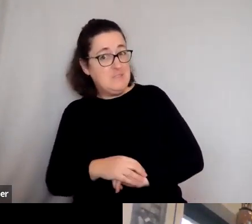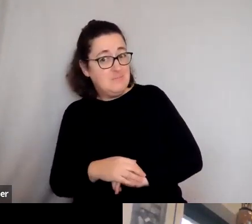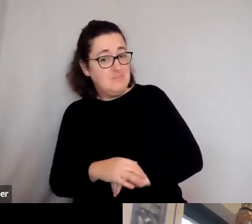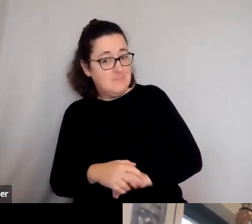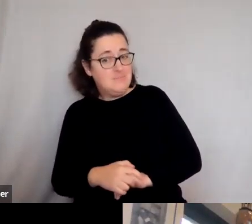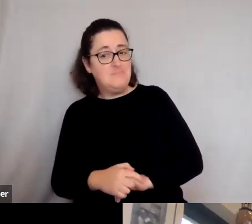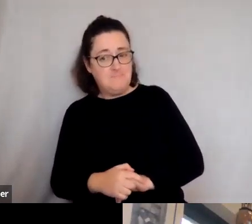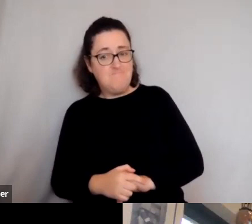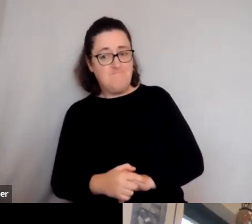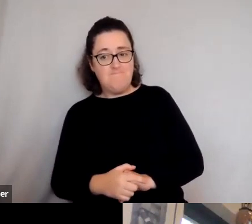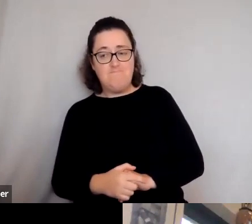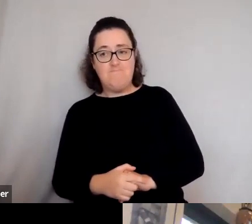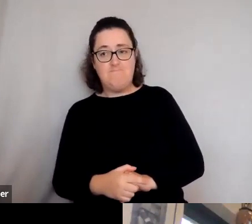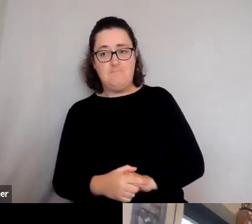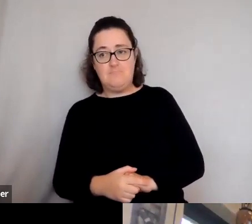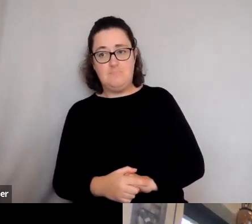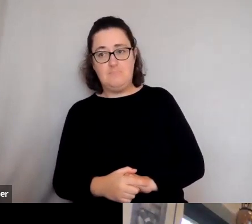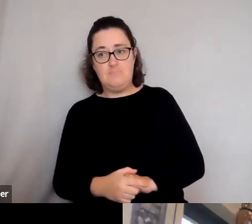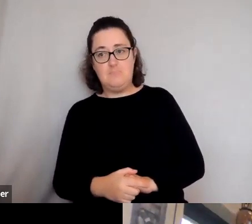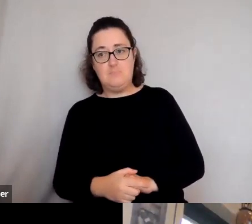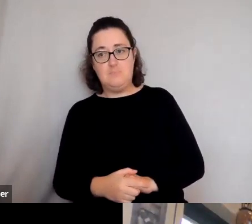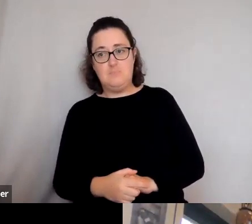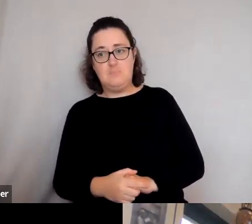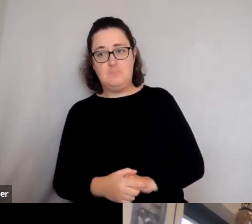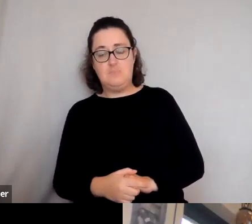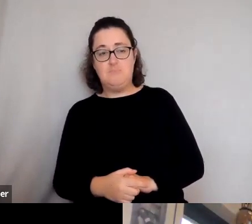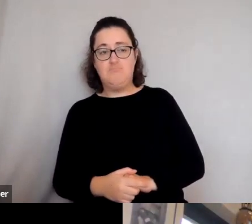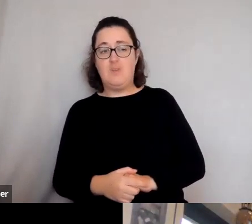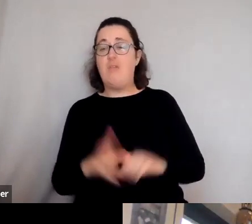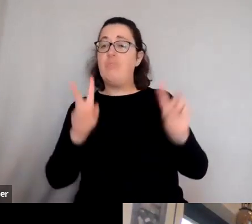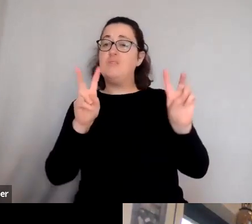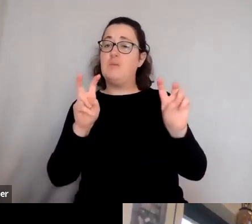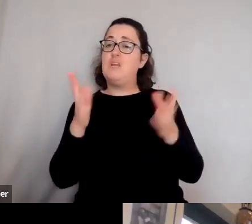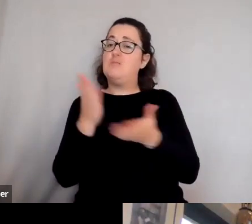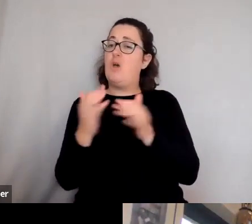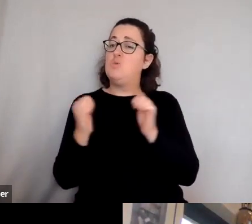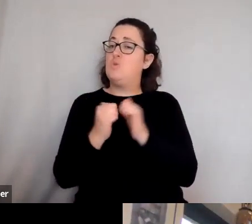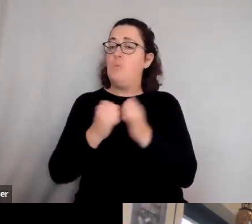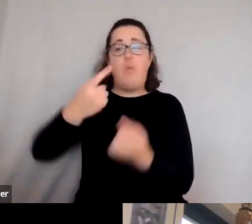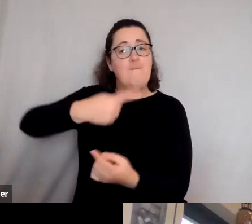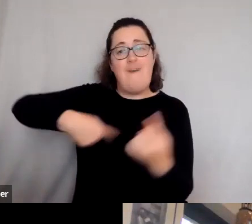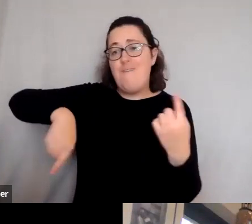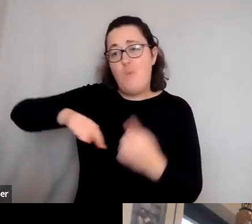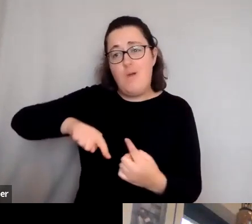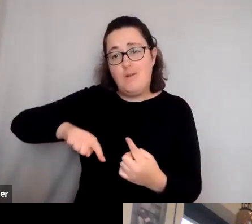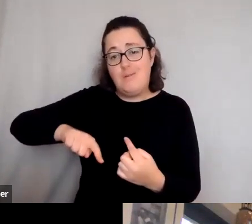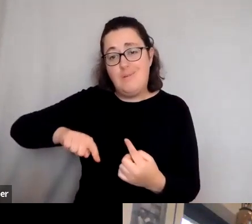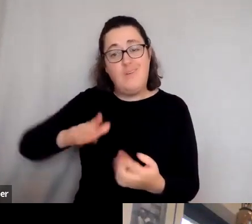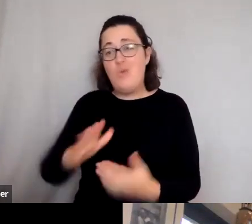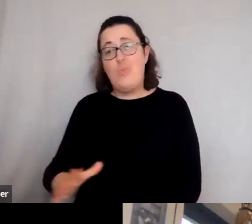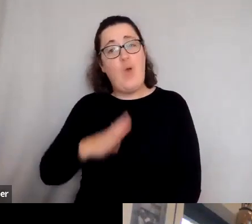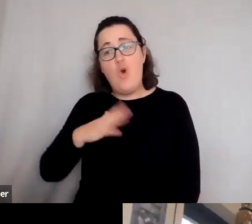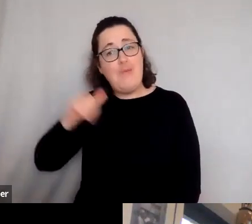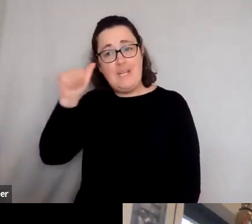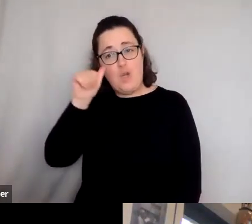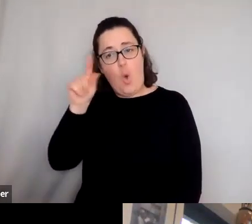you know, it's, you know, it's a subject for everybody. And actually, everybody does know about it, though, they've kind